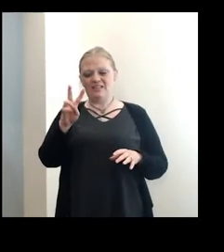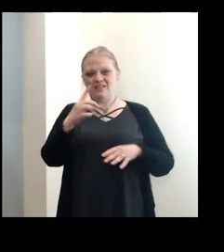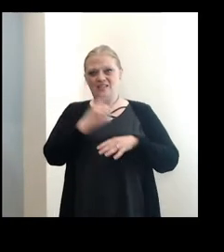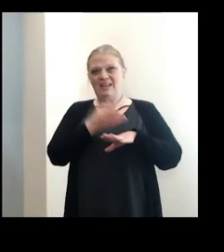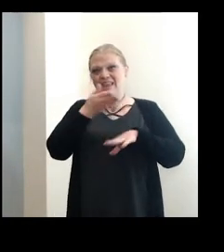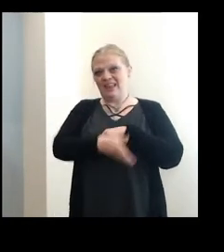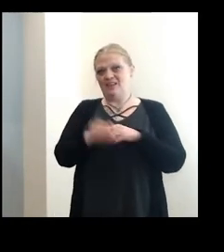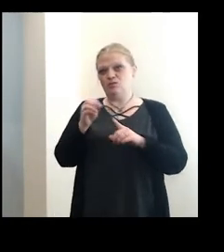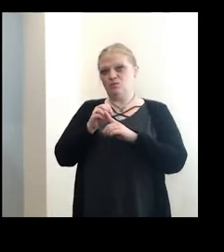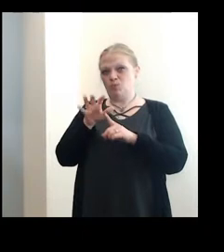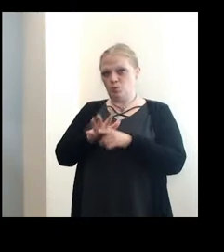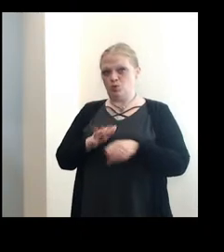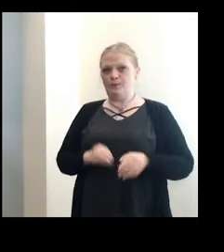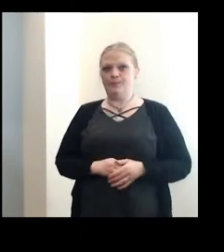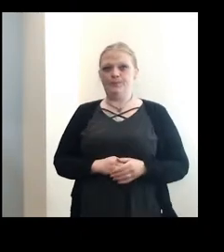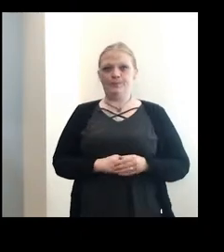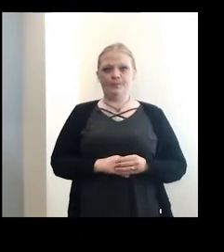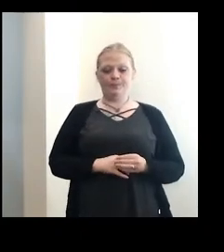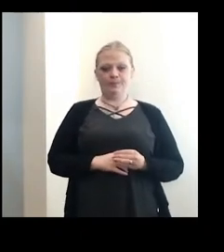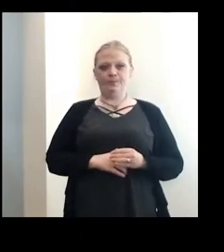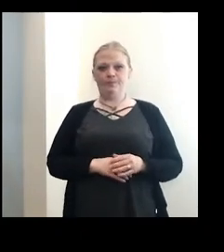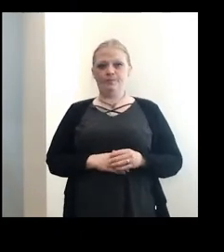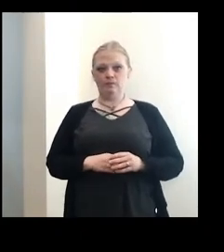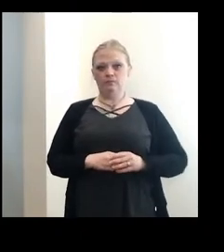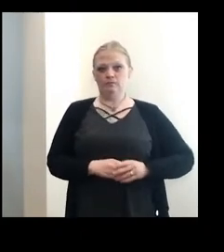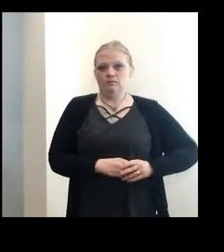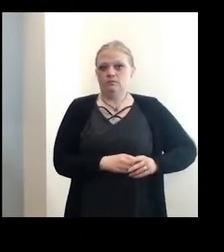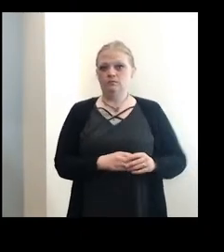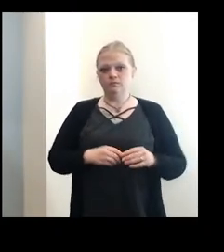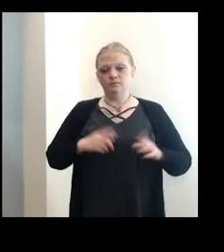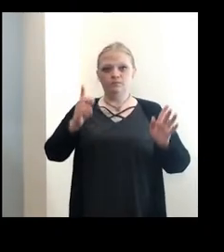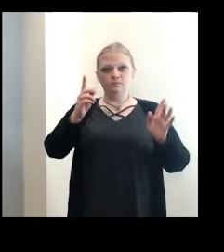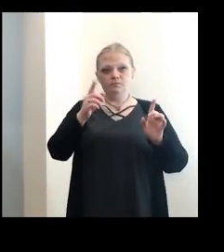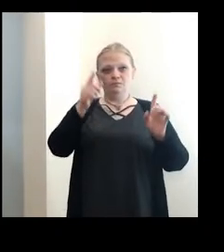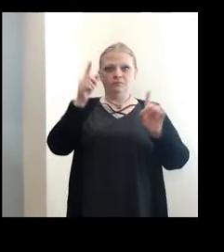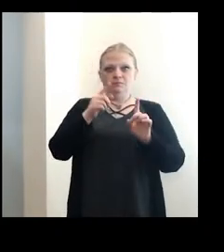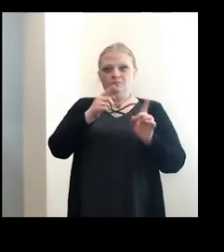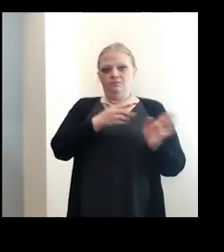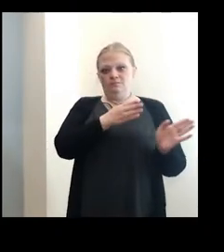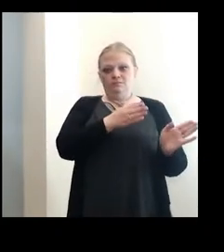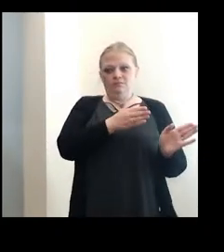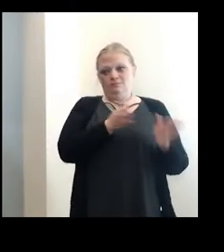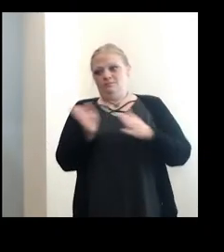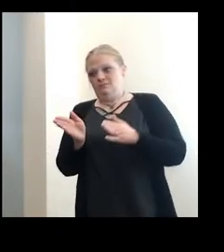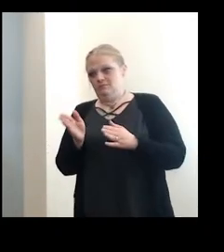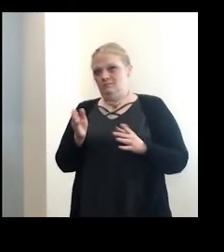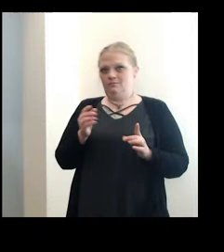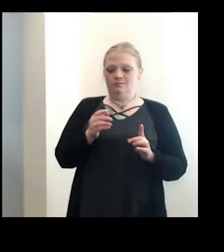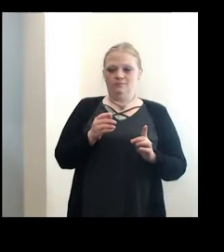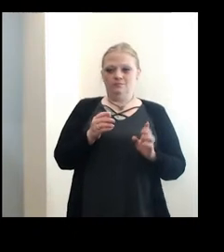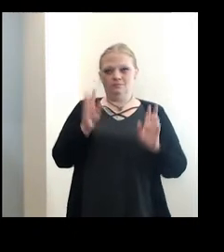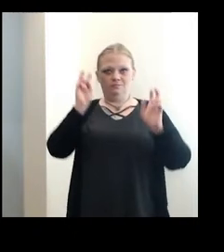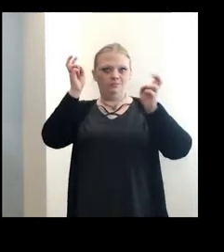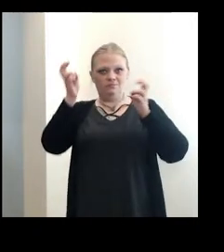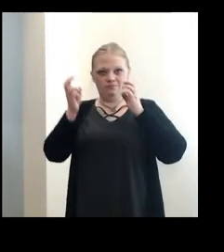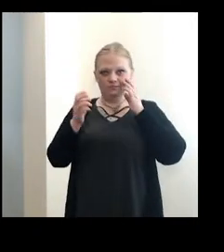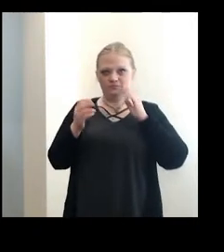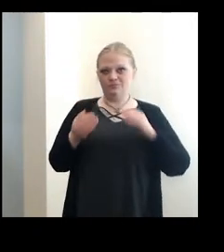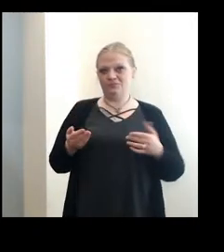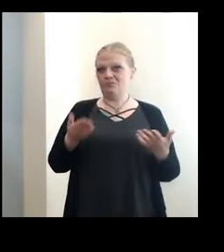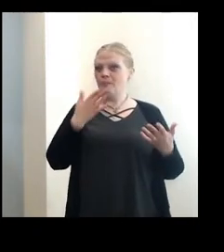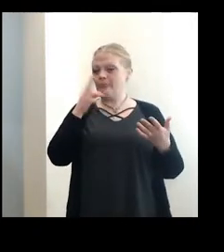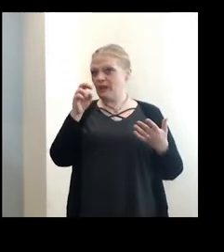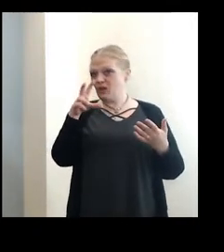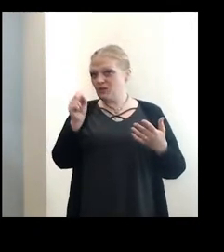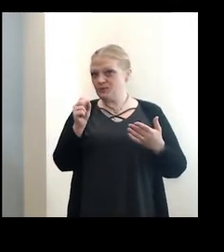exposure. Also, and now changing the topics to some good news. We're, um, making some great headway, some great